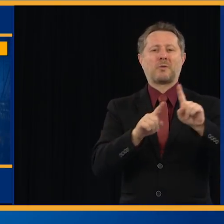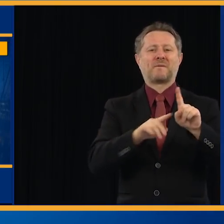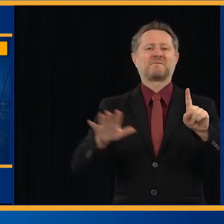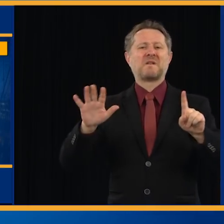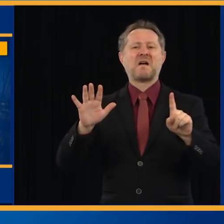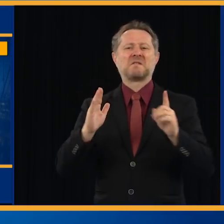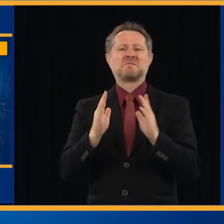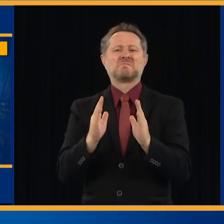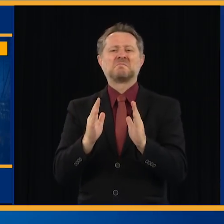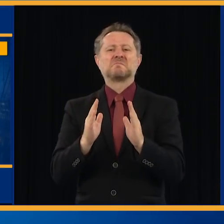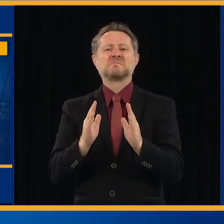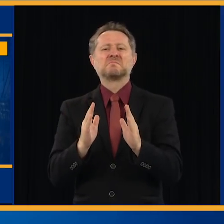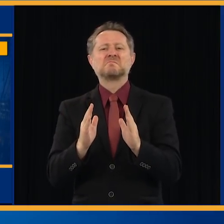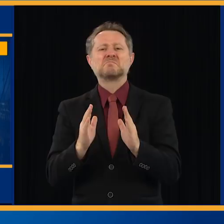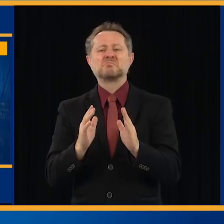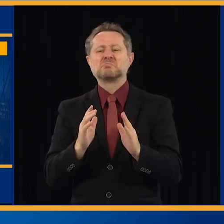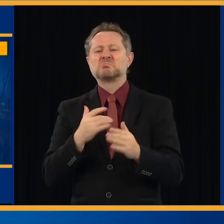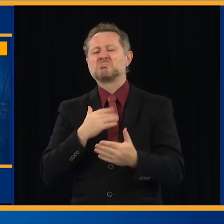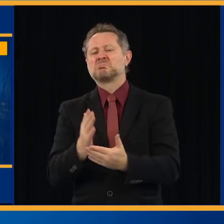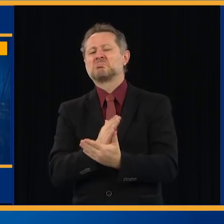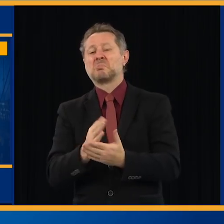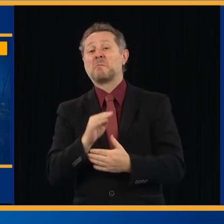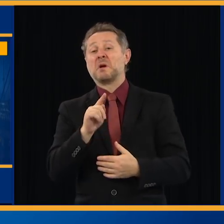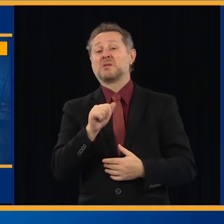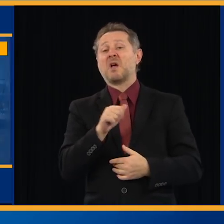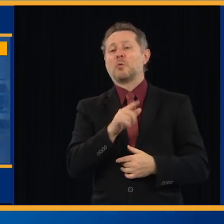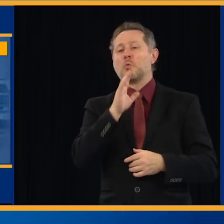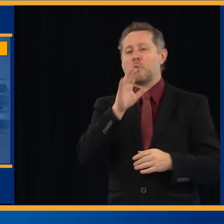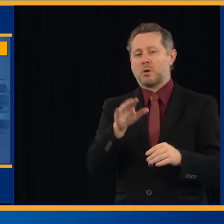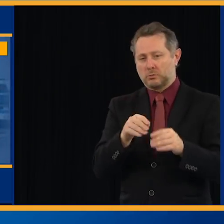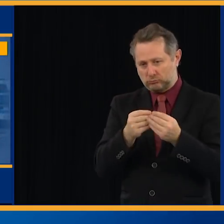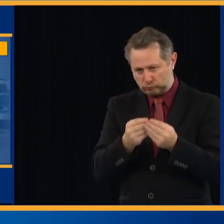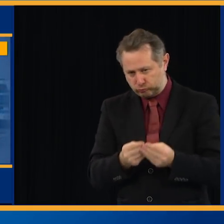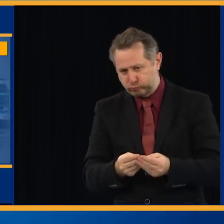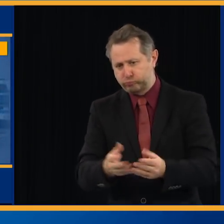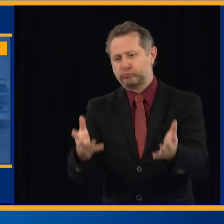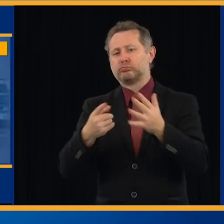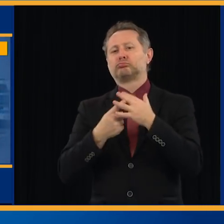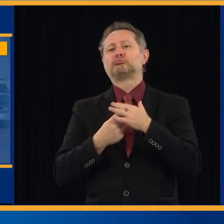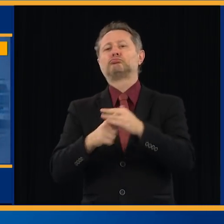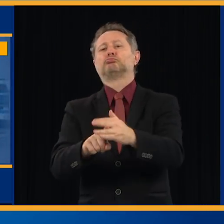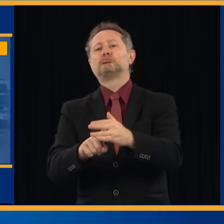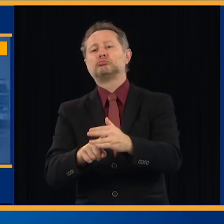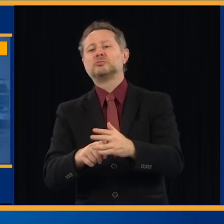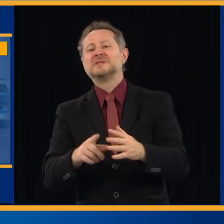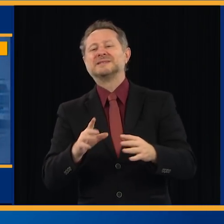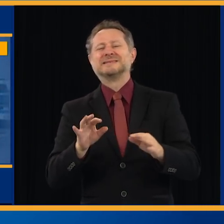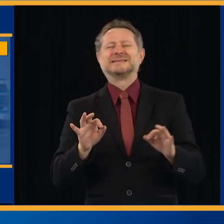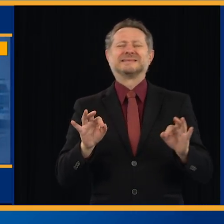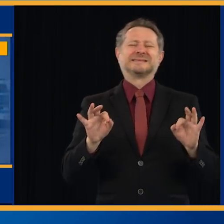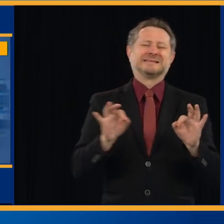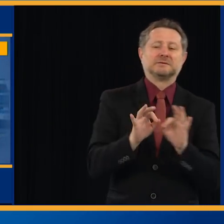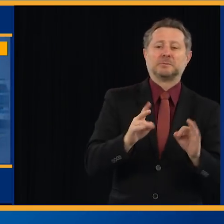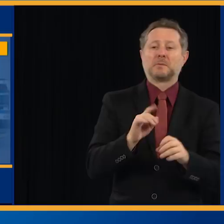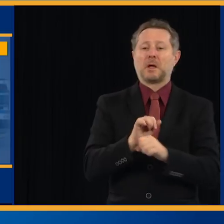MTA will launch what they call the Essential Connector Program. They'll have buses,